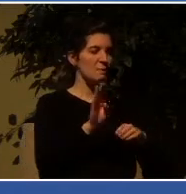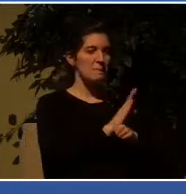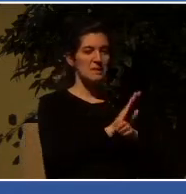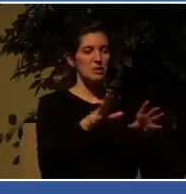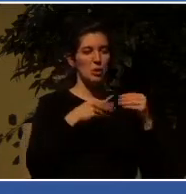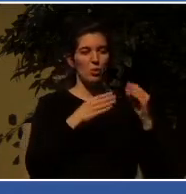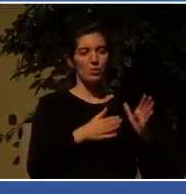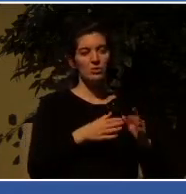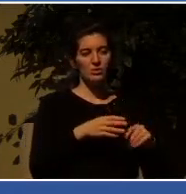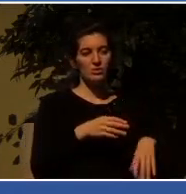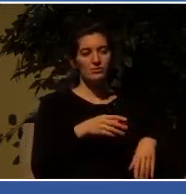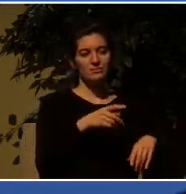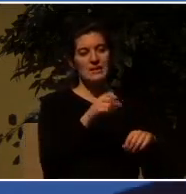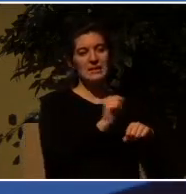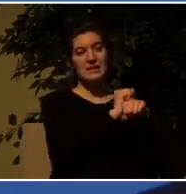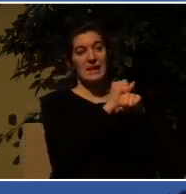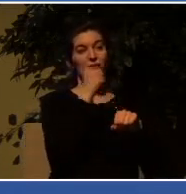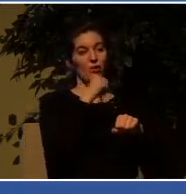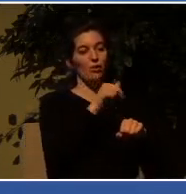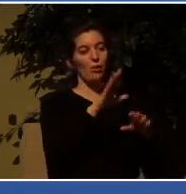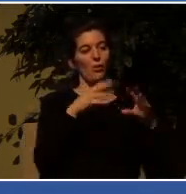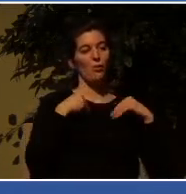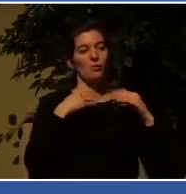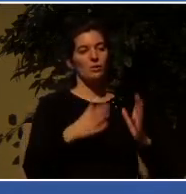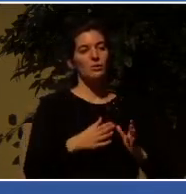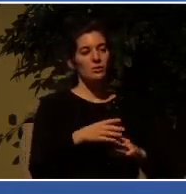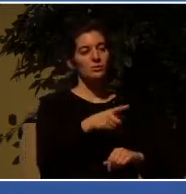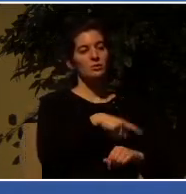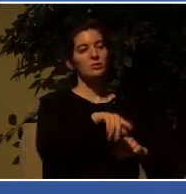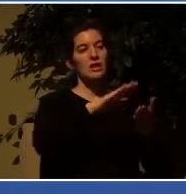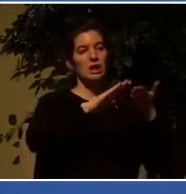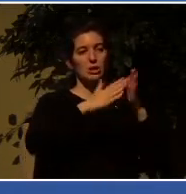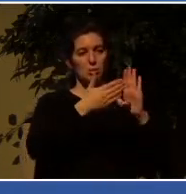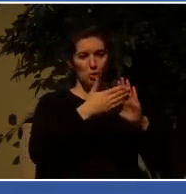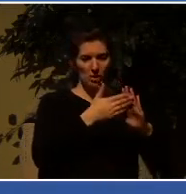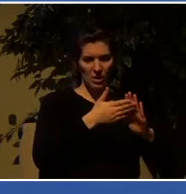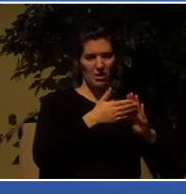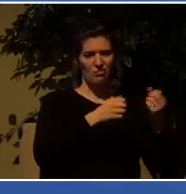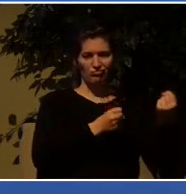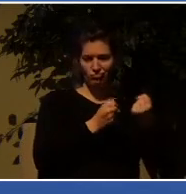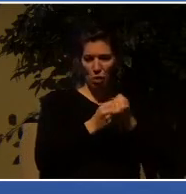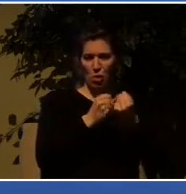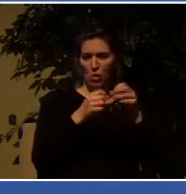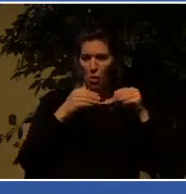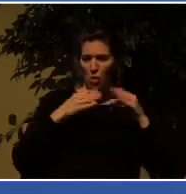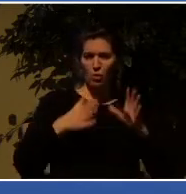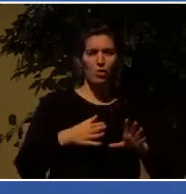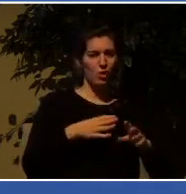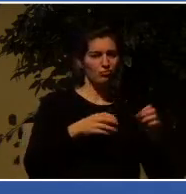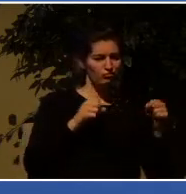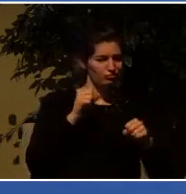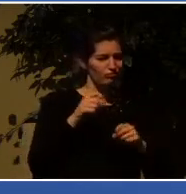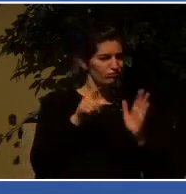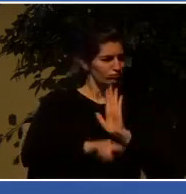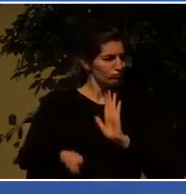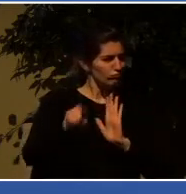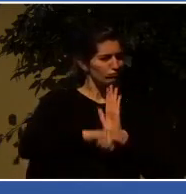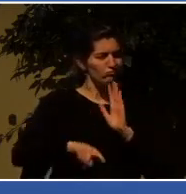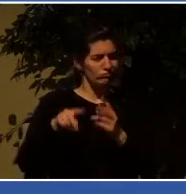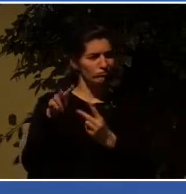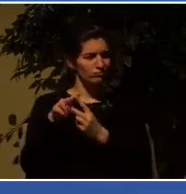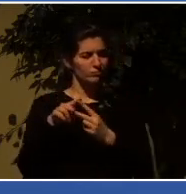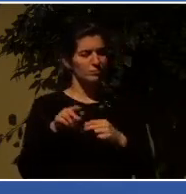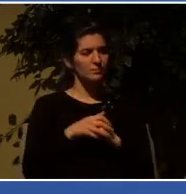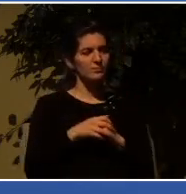It's the community that rises up in league with them. It's the magistrates. It's their agents